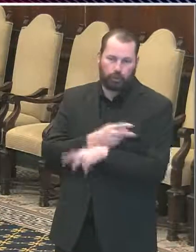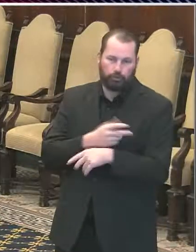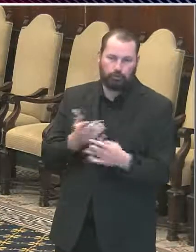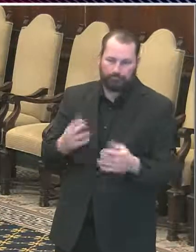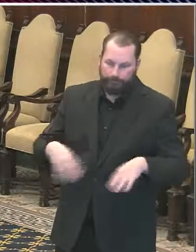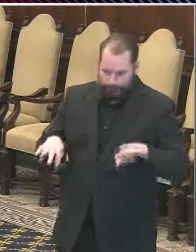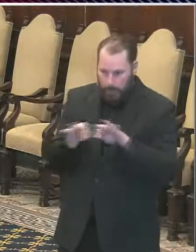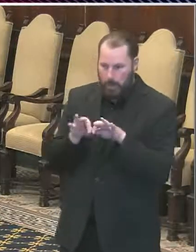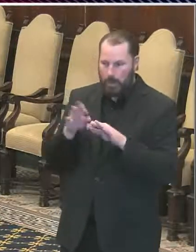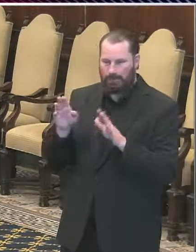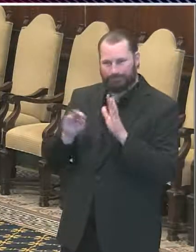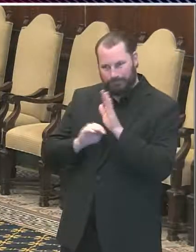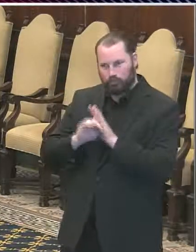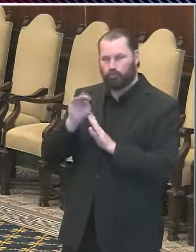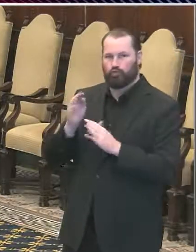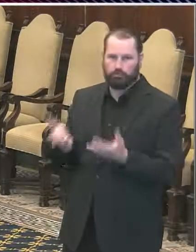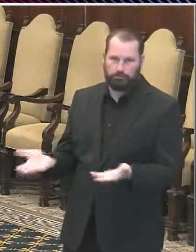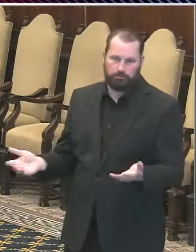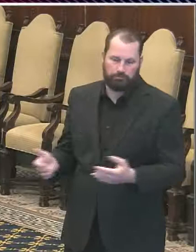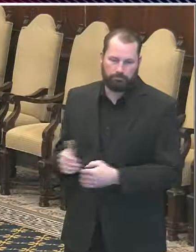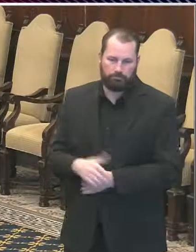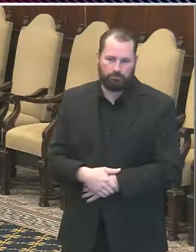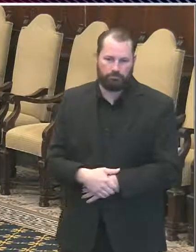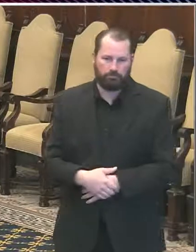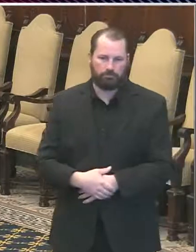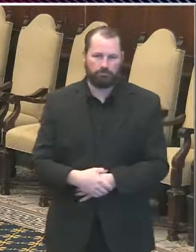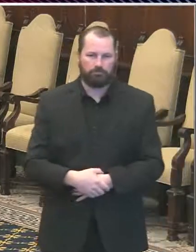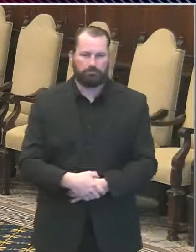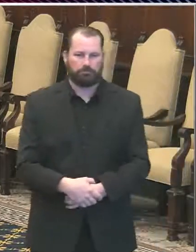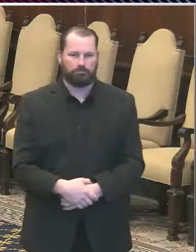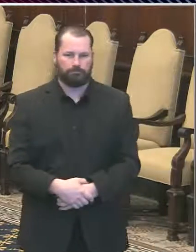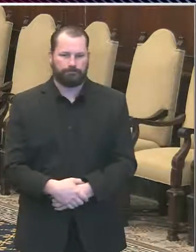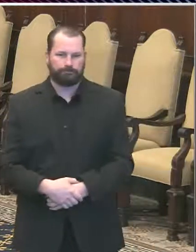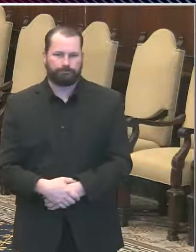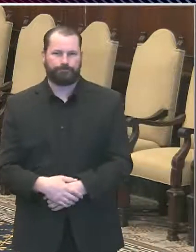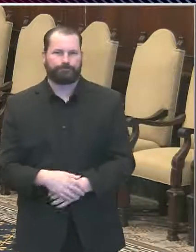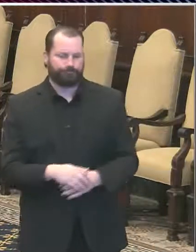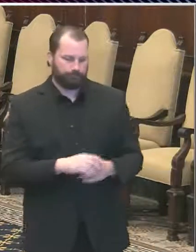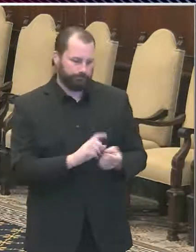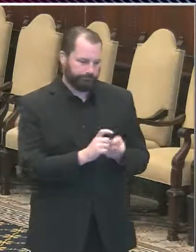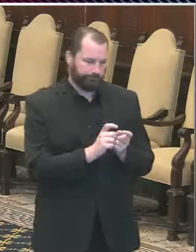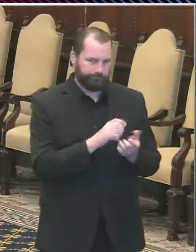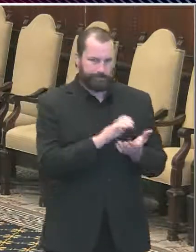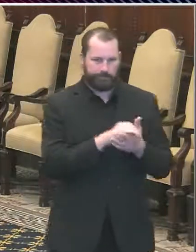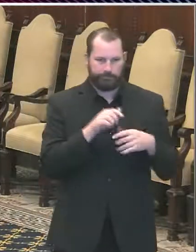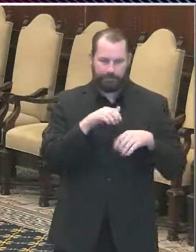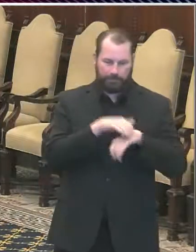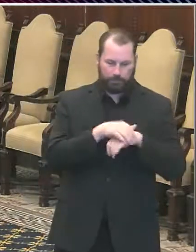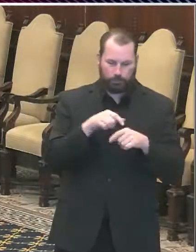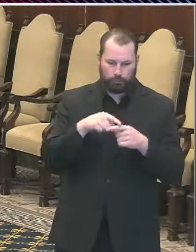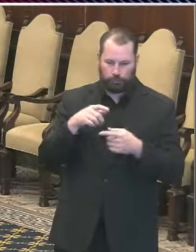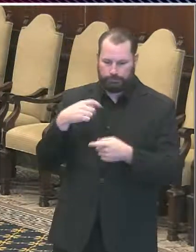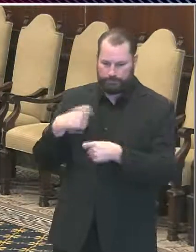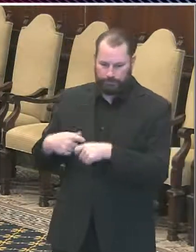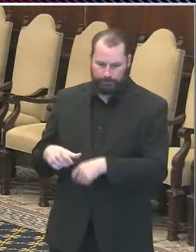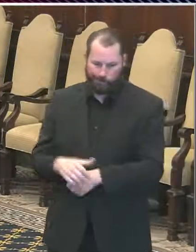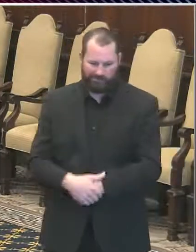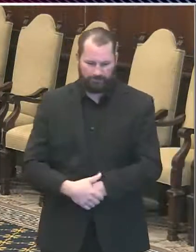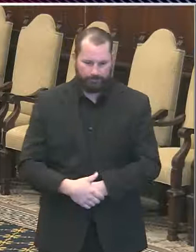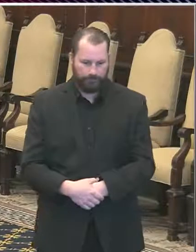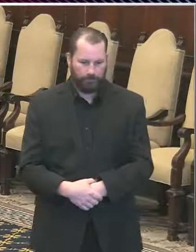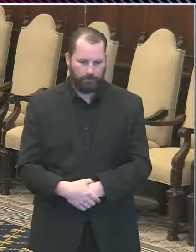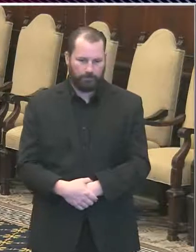Well, it seems that we have the understanding that they don't have to congregate in groups to do group sports.